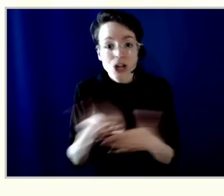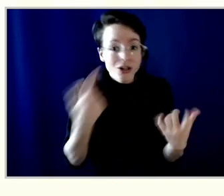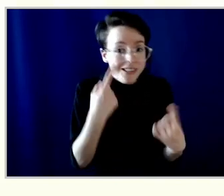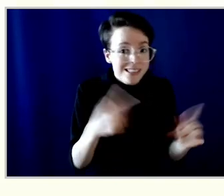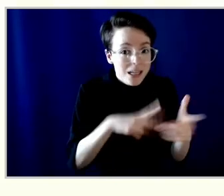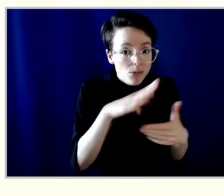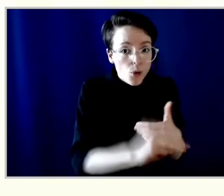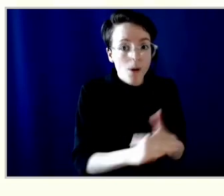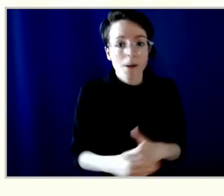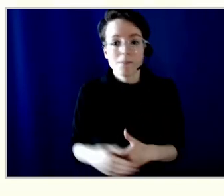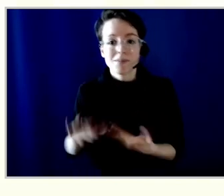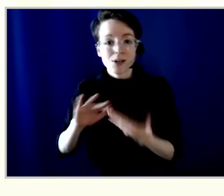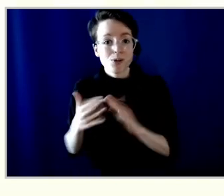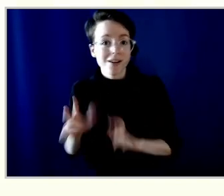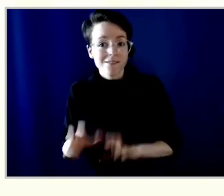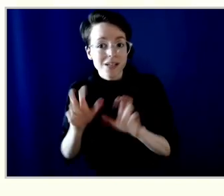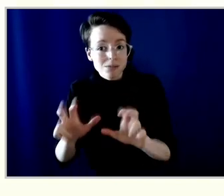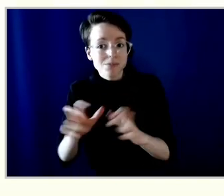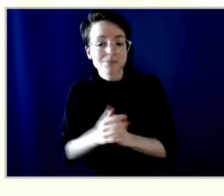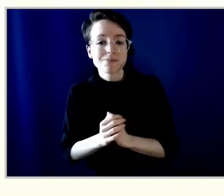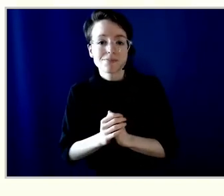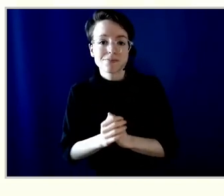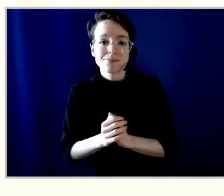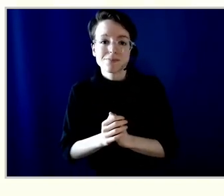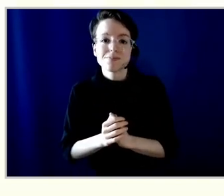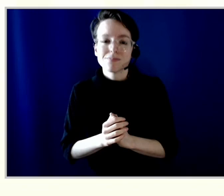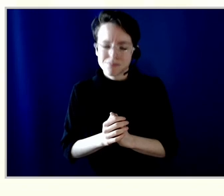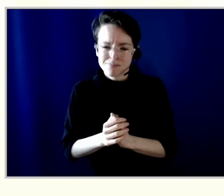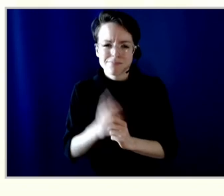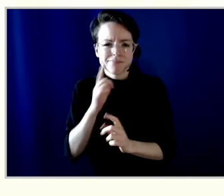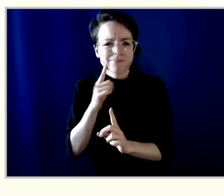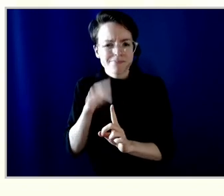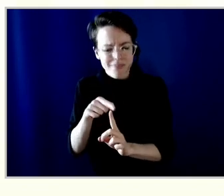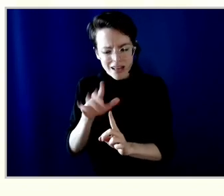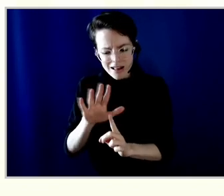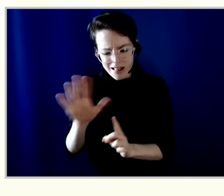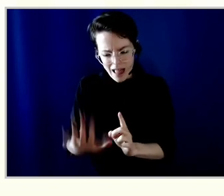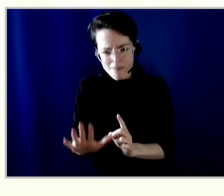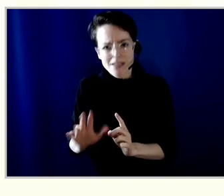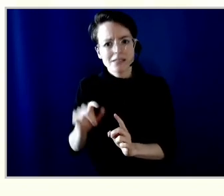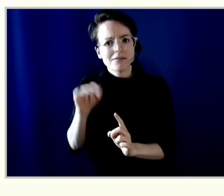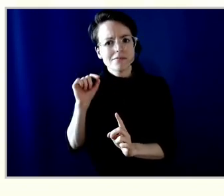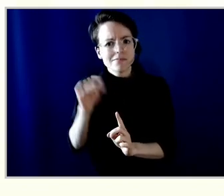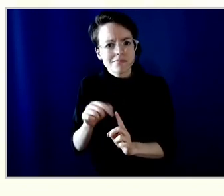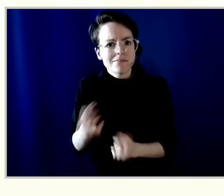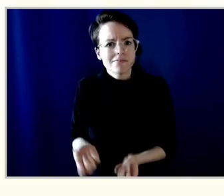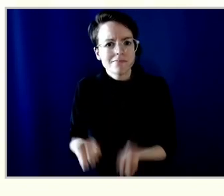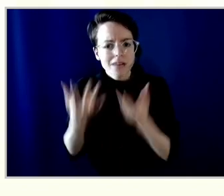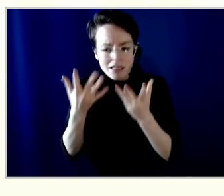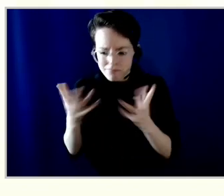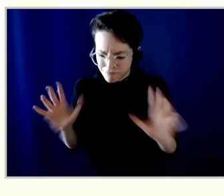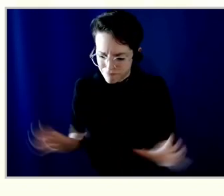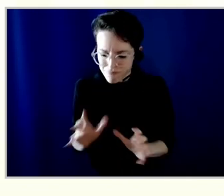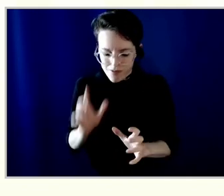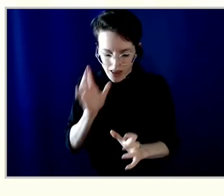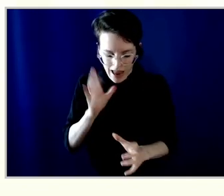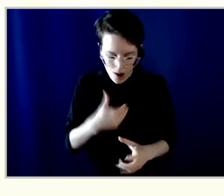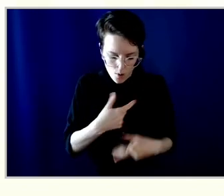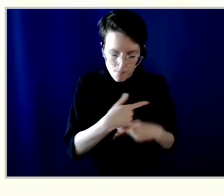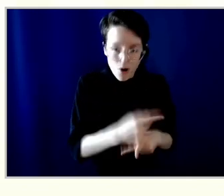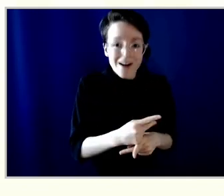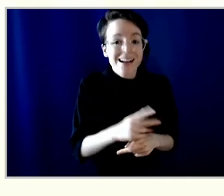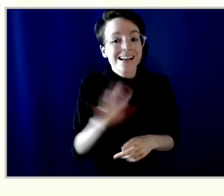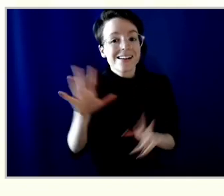especially with climate, doing as much as we can with our own products and services. So we do have our PlanetWise products. We're looking at additional